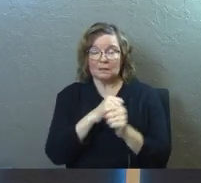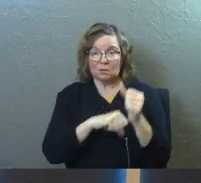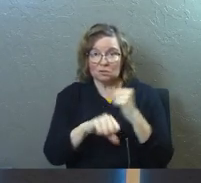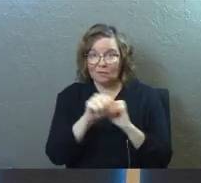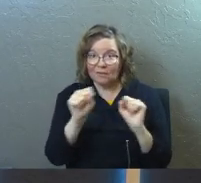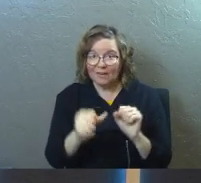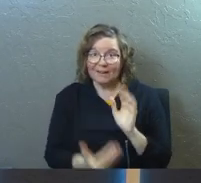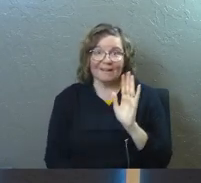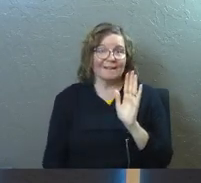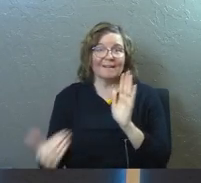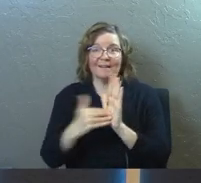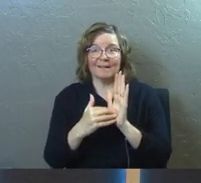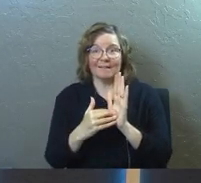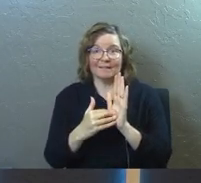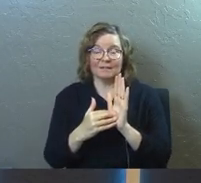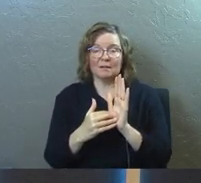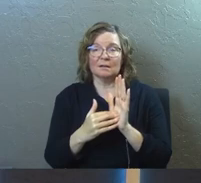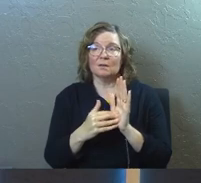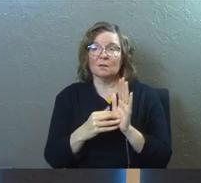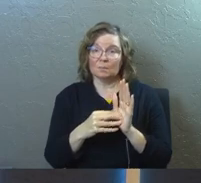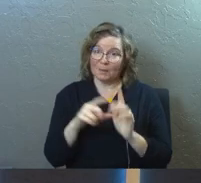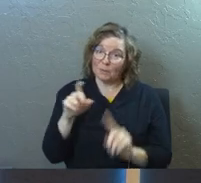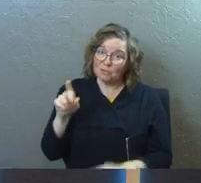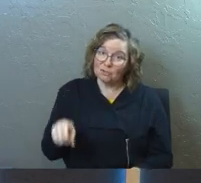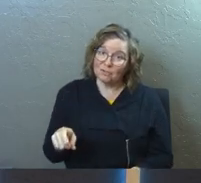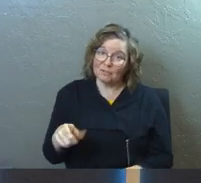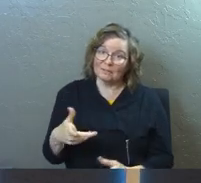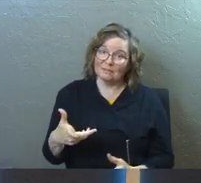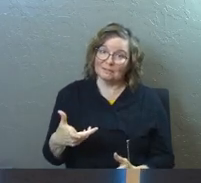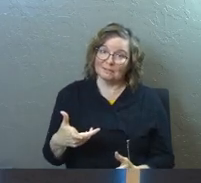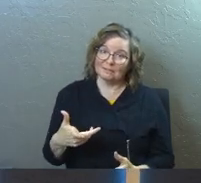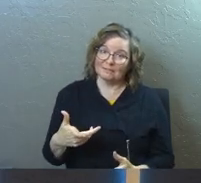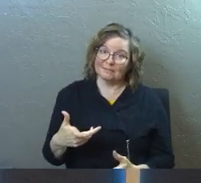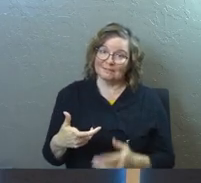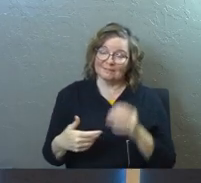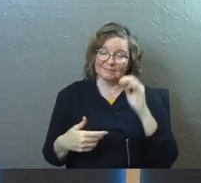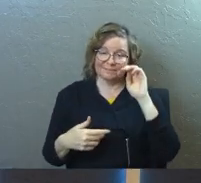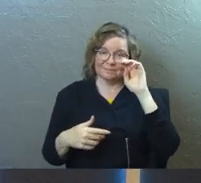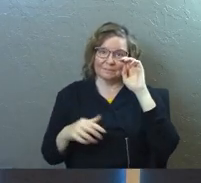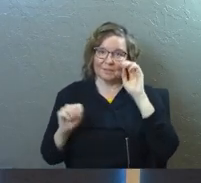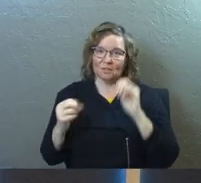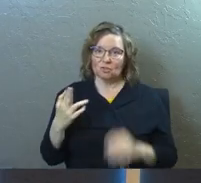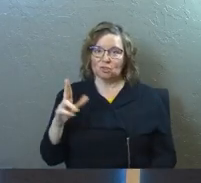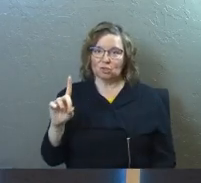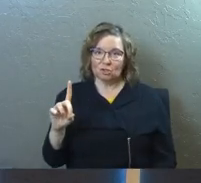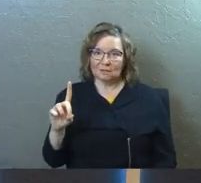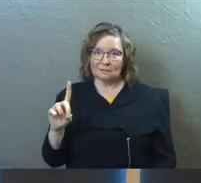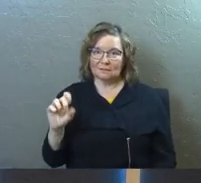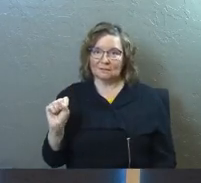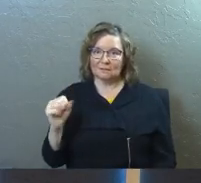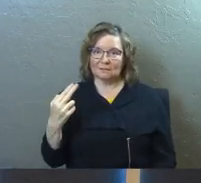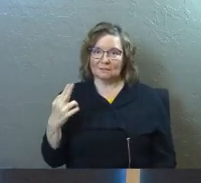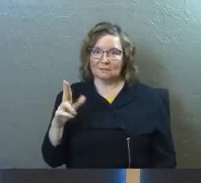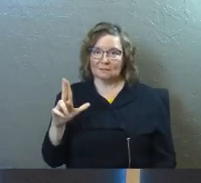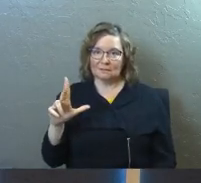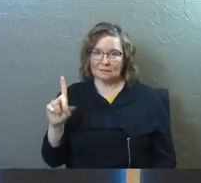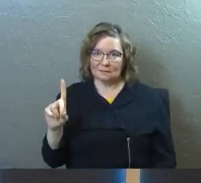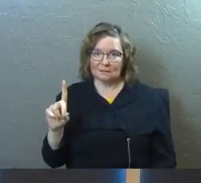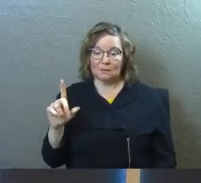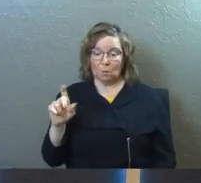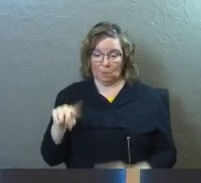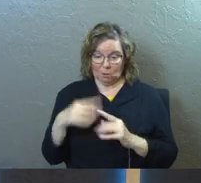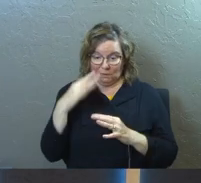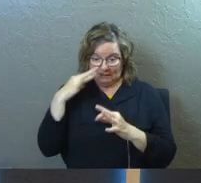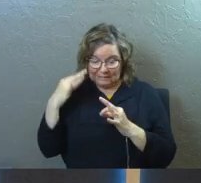each other all the way into old age, but we should be. But we should be. Once you